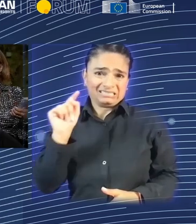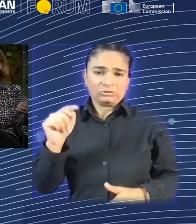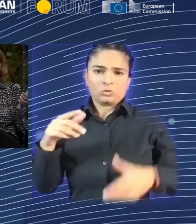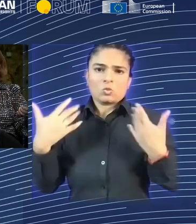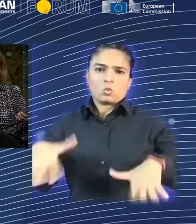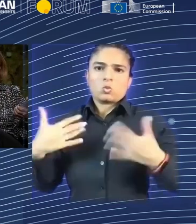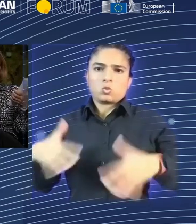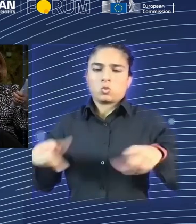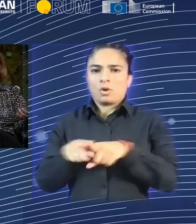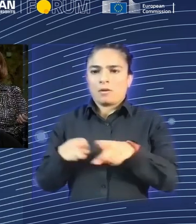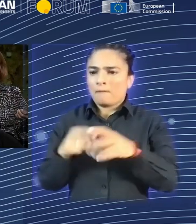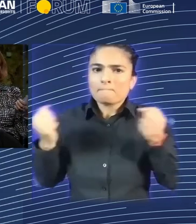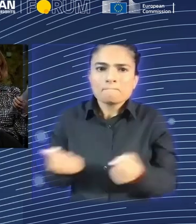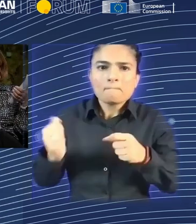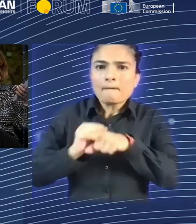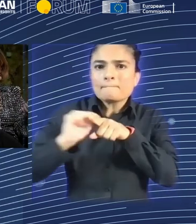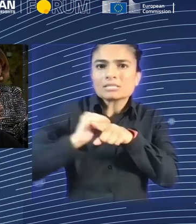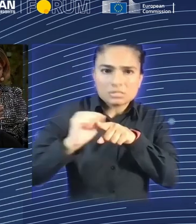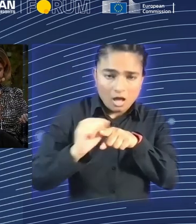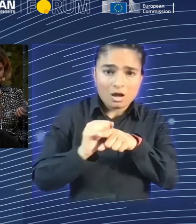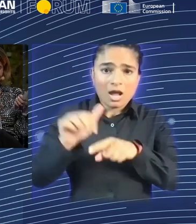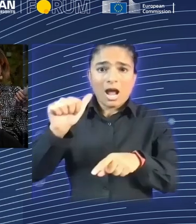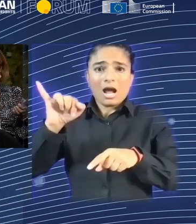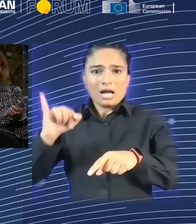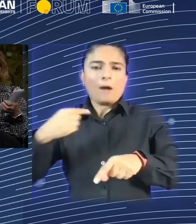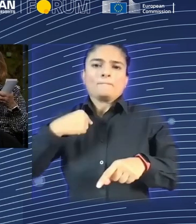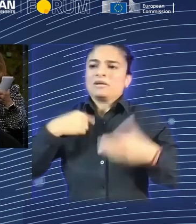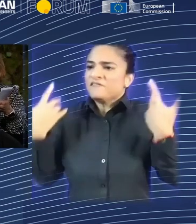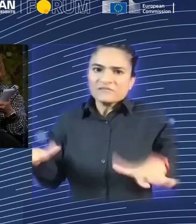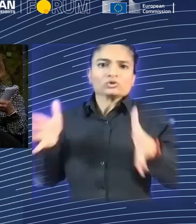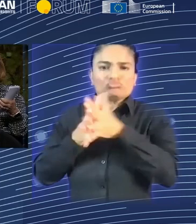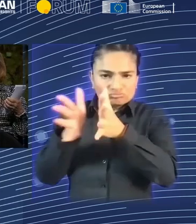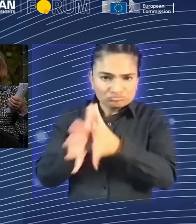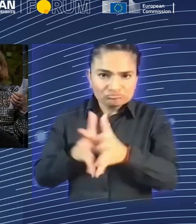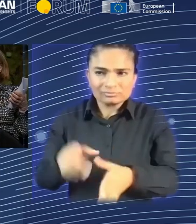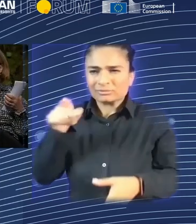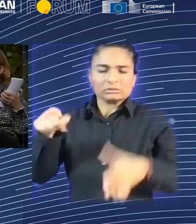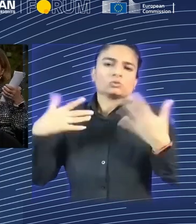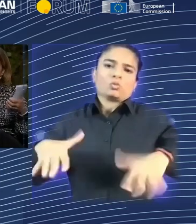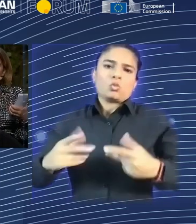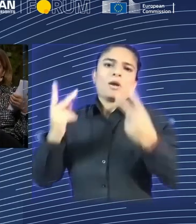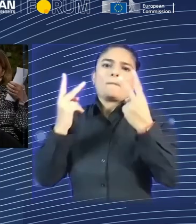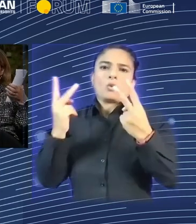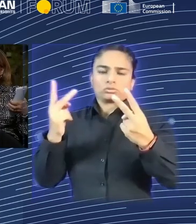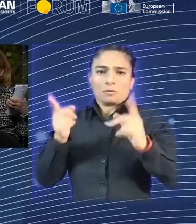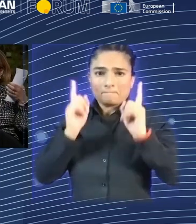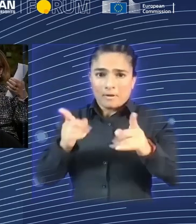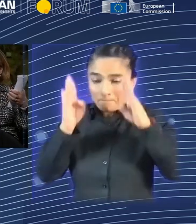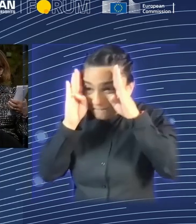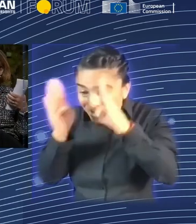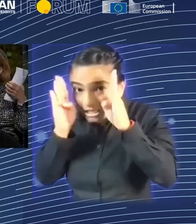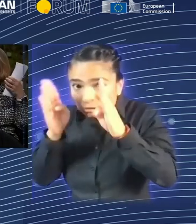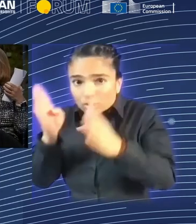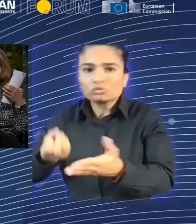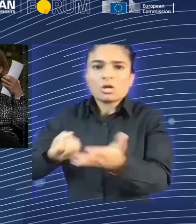lobbying people, saying, this is important. We need to pay attention to the data, the AI. And we had to really kind of